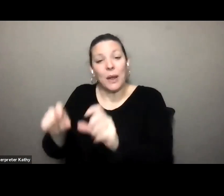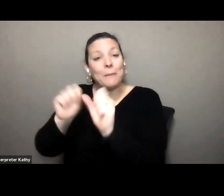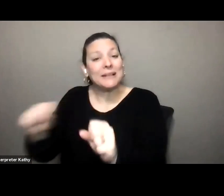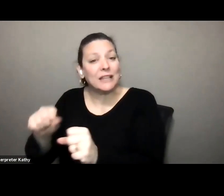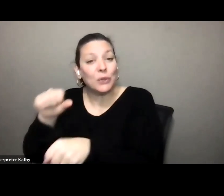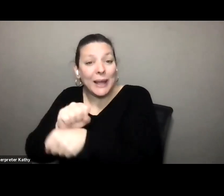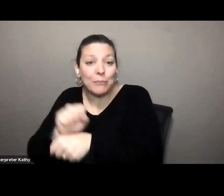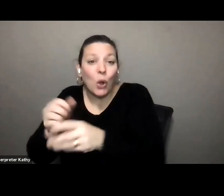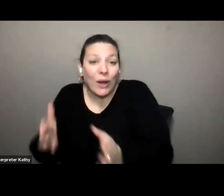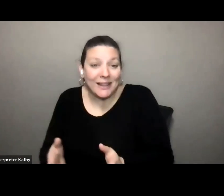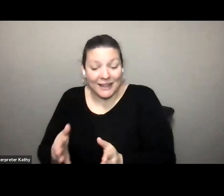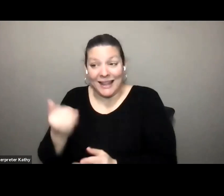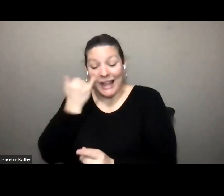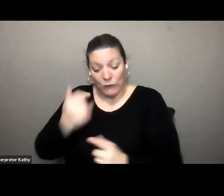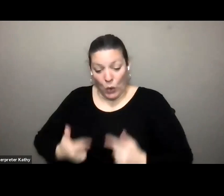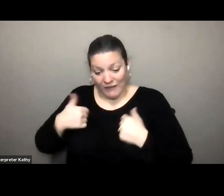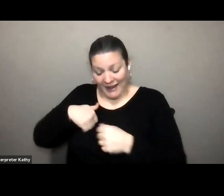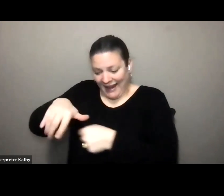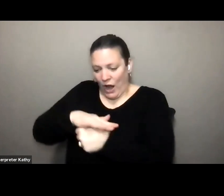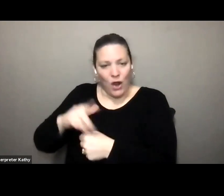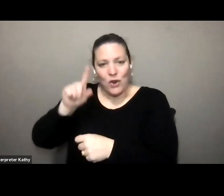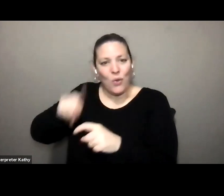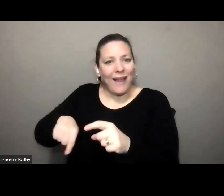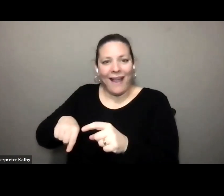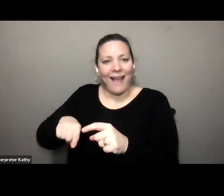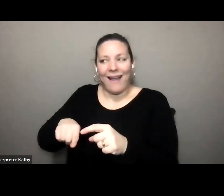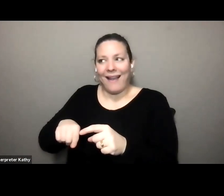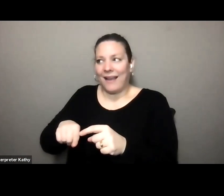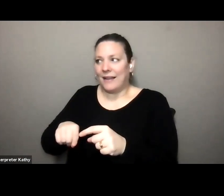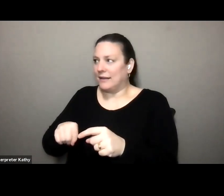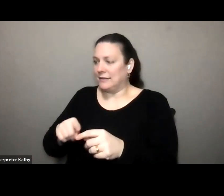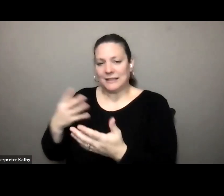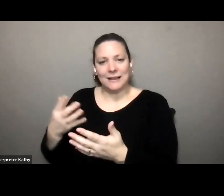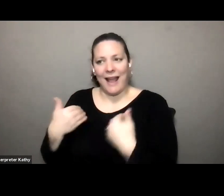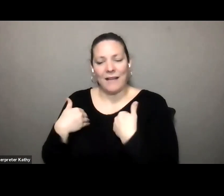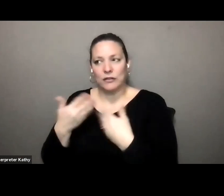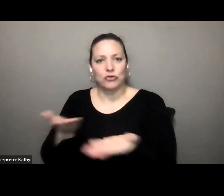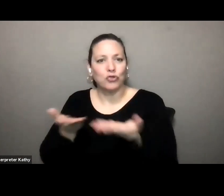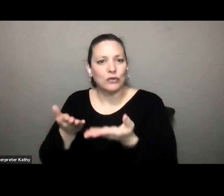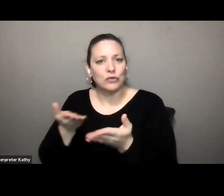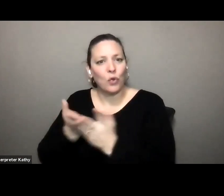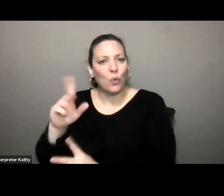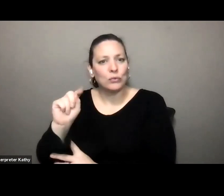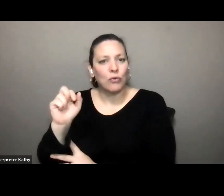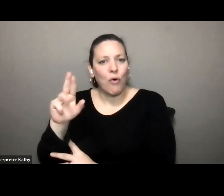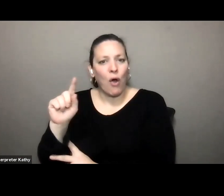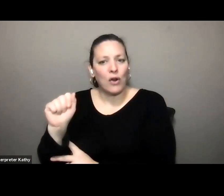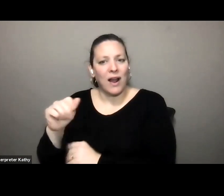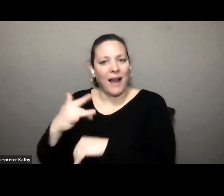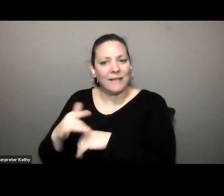that that we can't get to because it's not served by tata um a lot a um